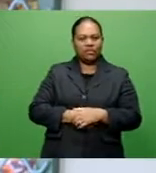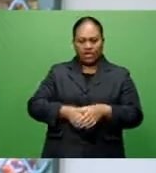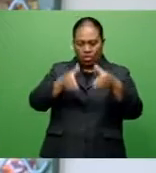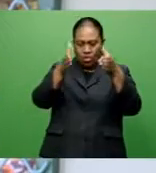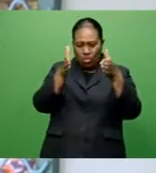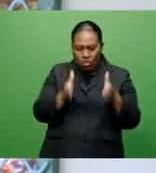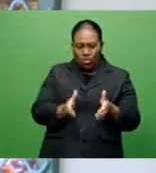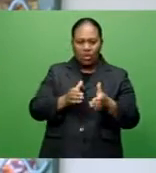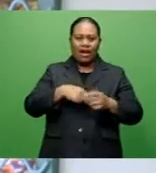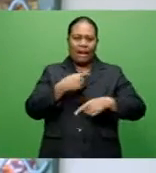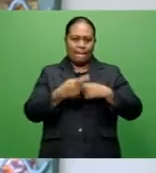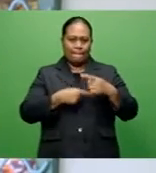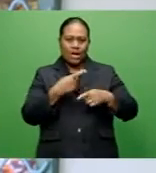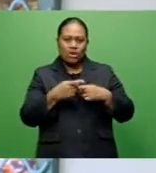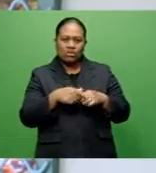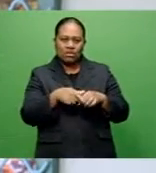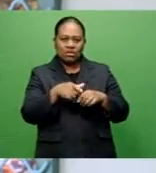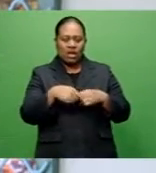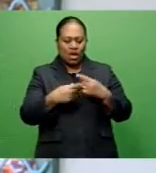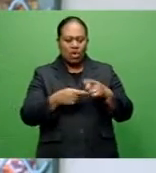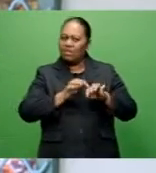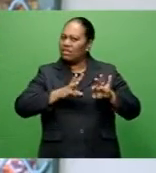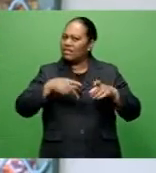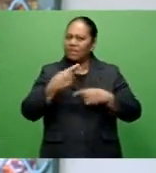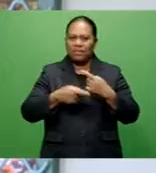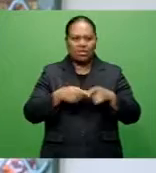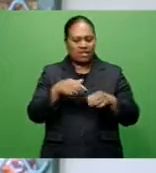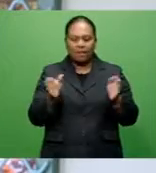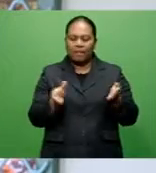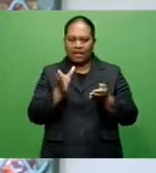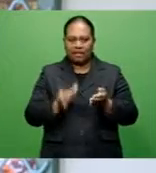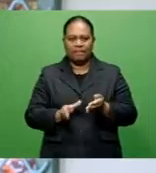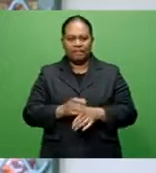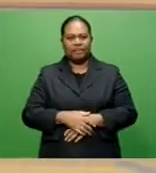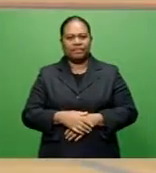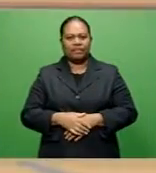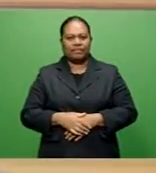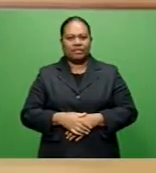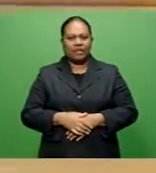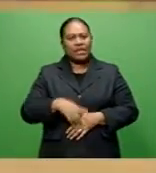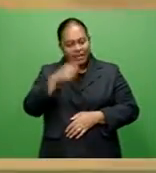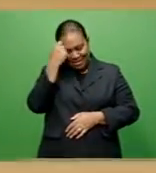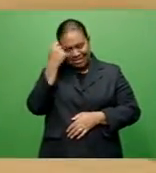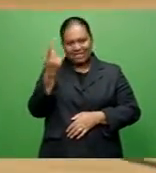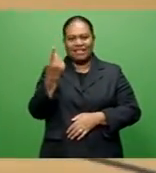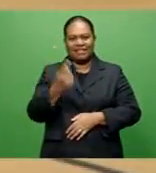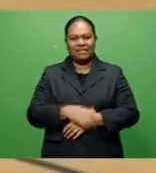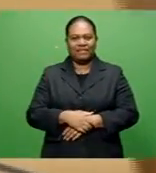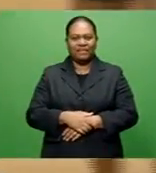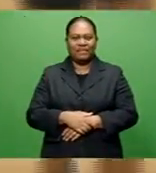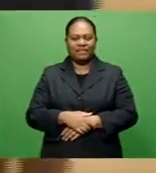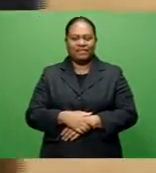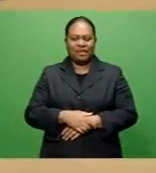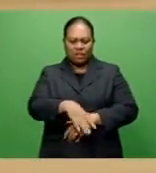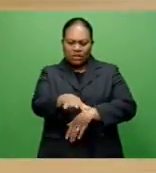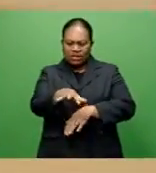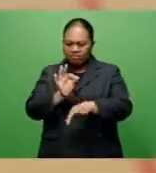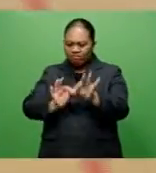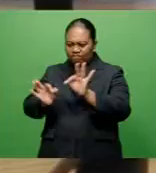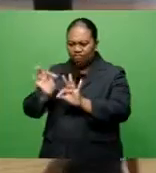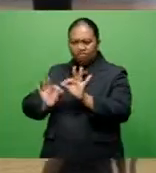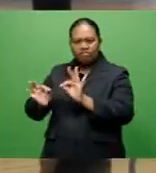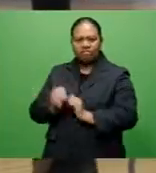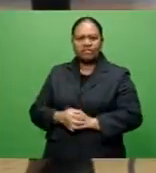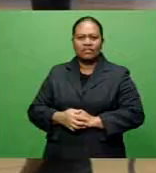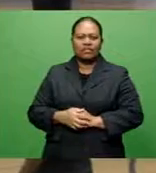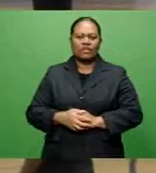players that will add value and they understand that with our selection now it will be based